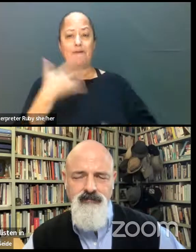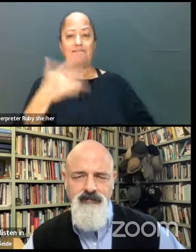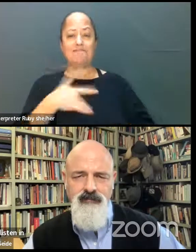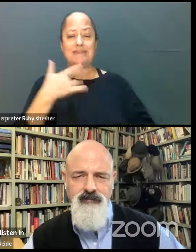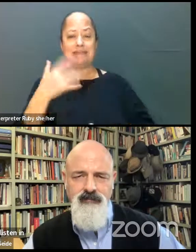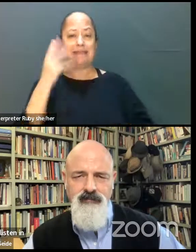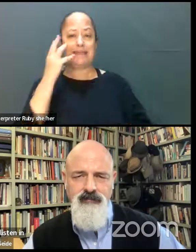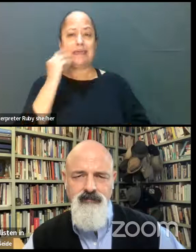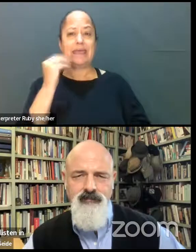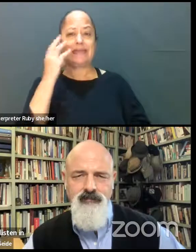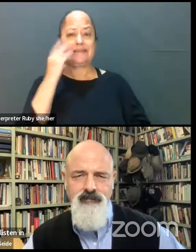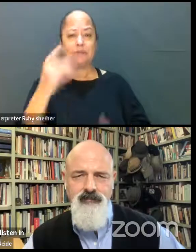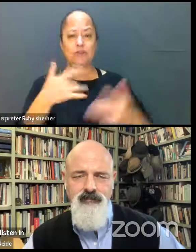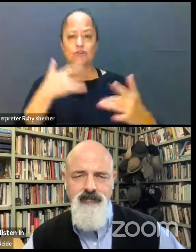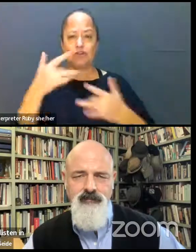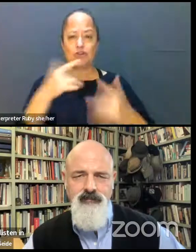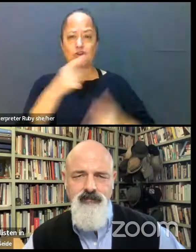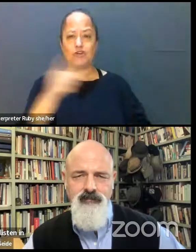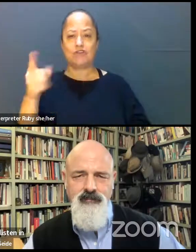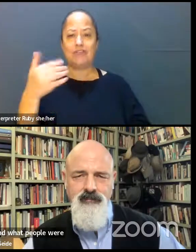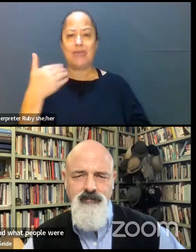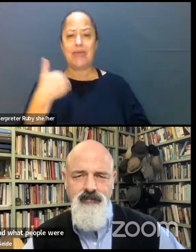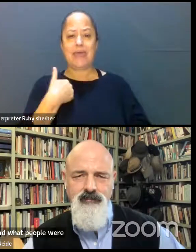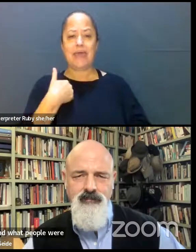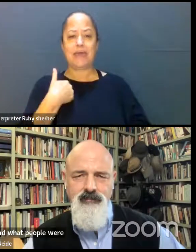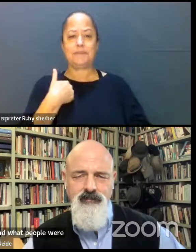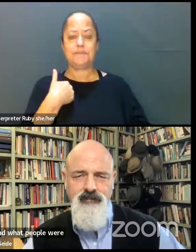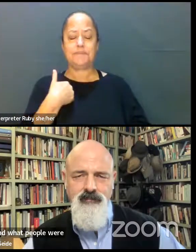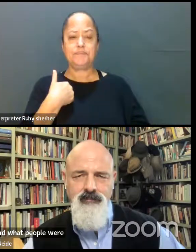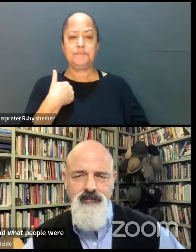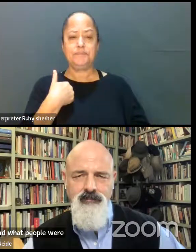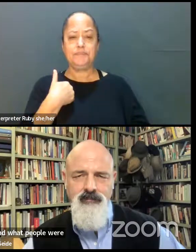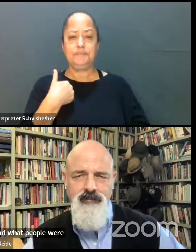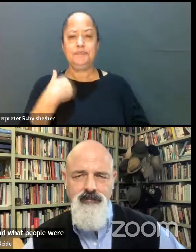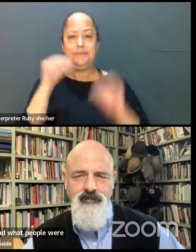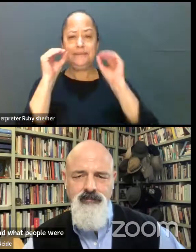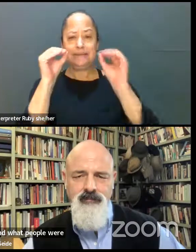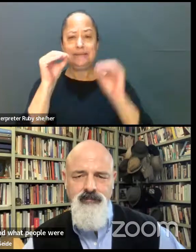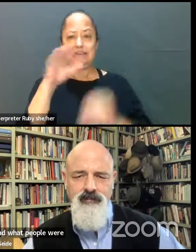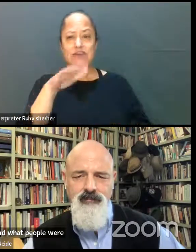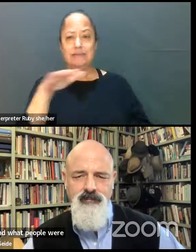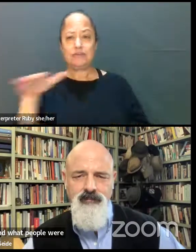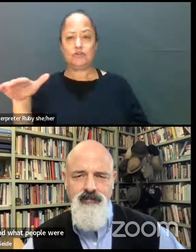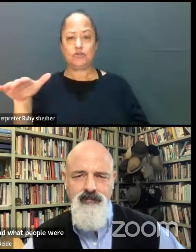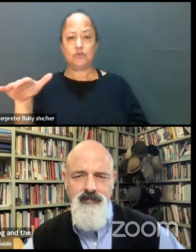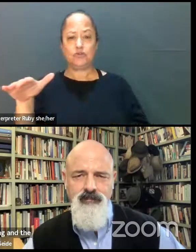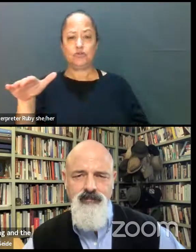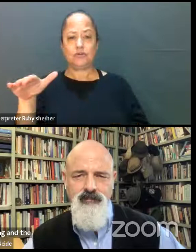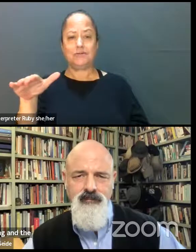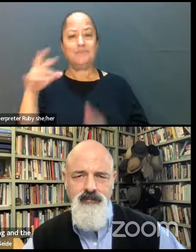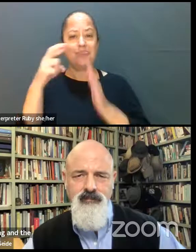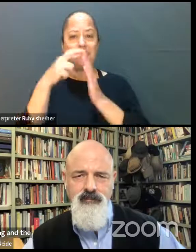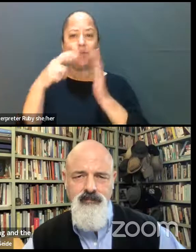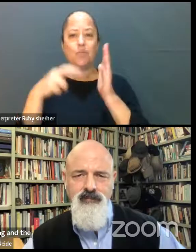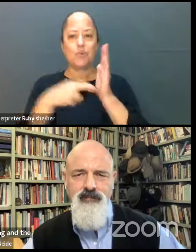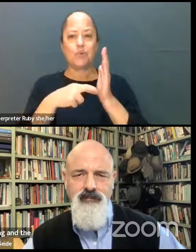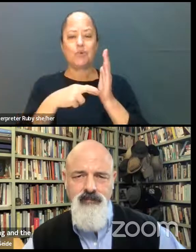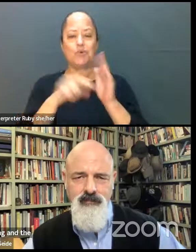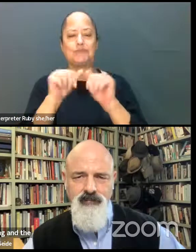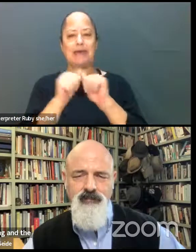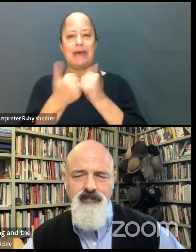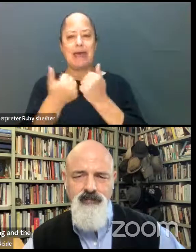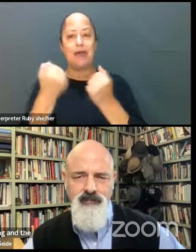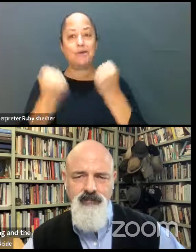and the concerns they had about, you know, teaching their child the rules of how to